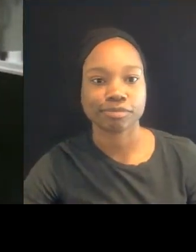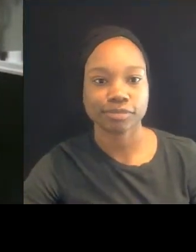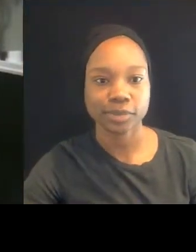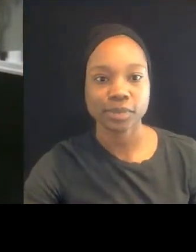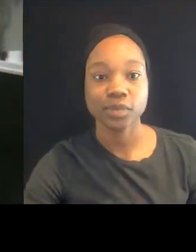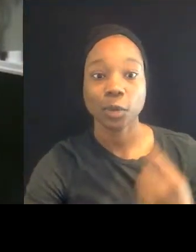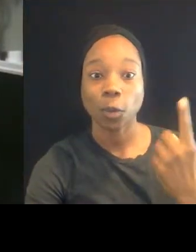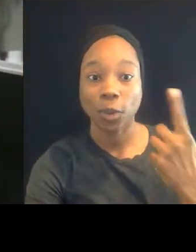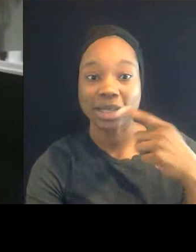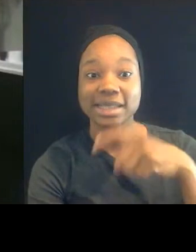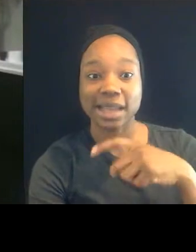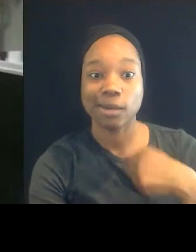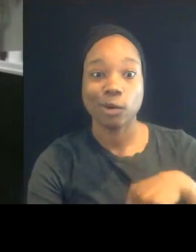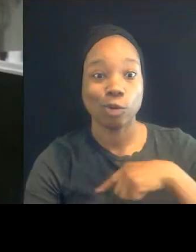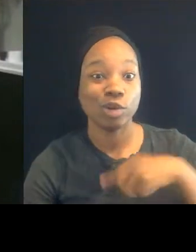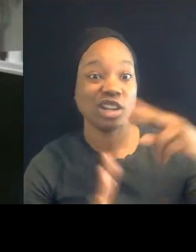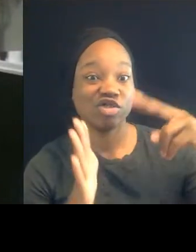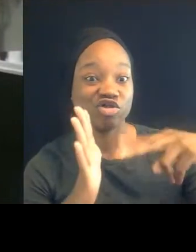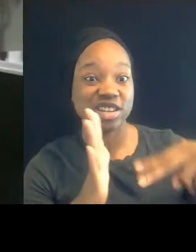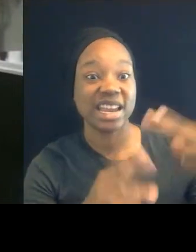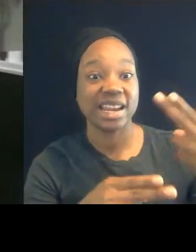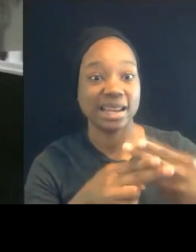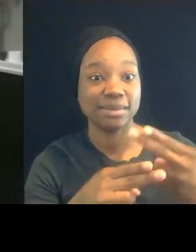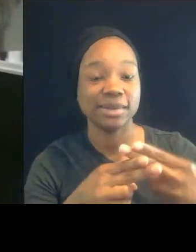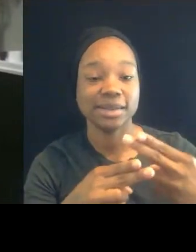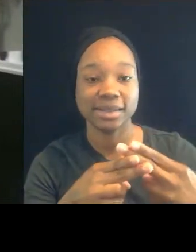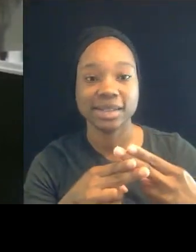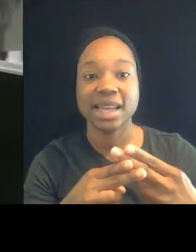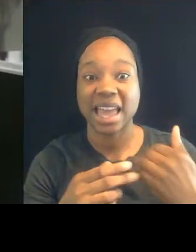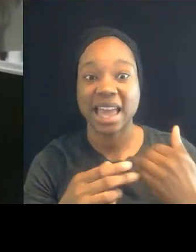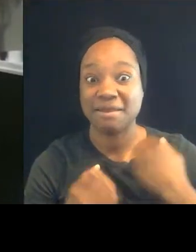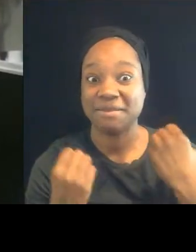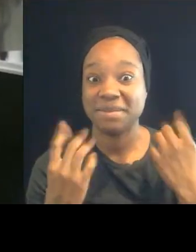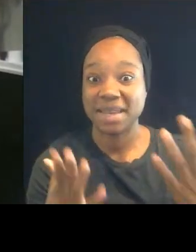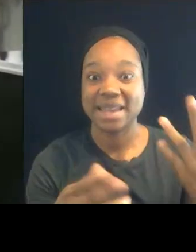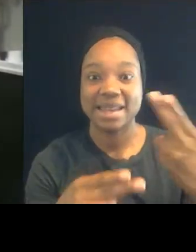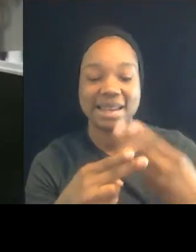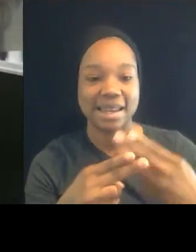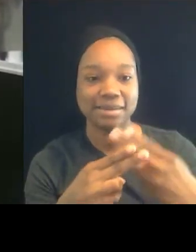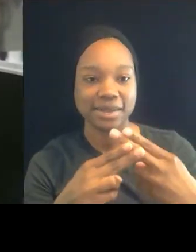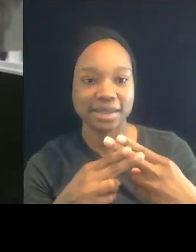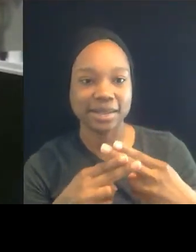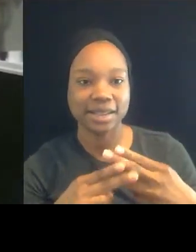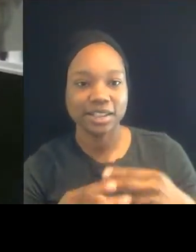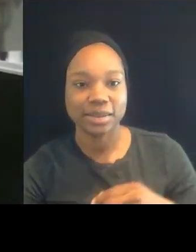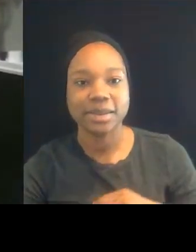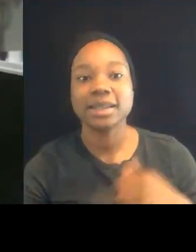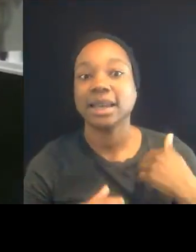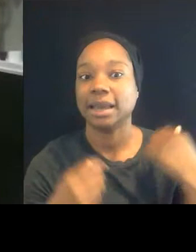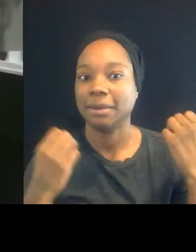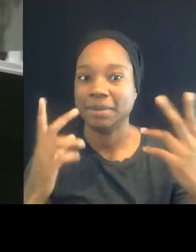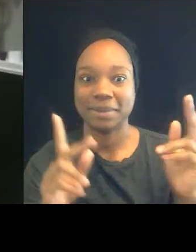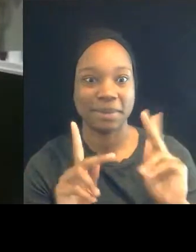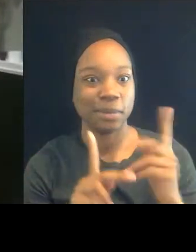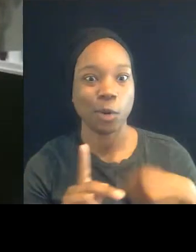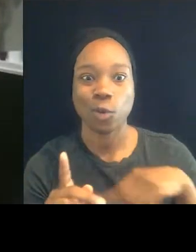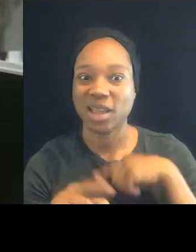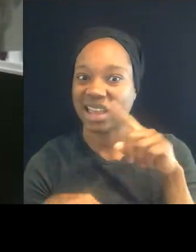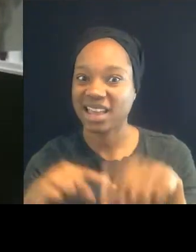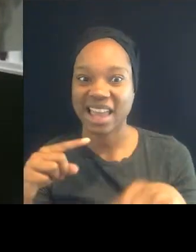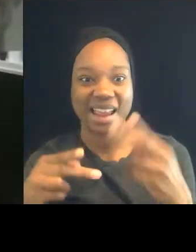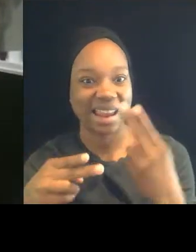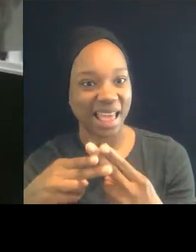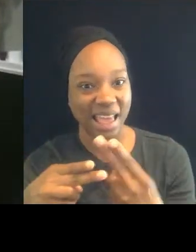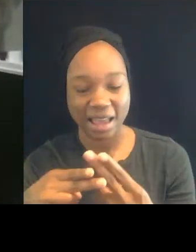And as you may know, there were so many people who we couldn't identify. And so I would just read John